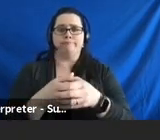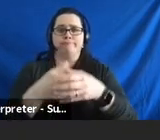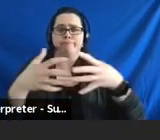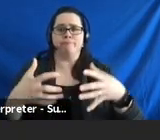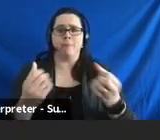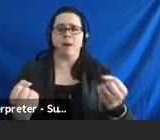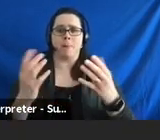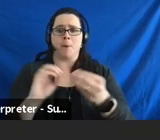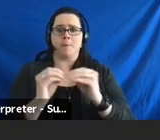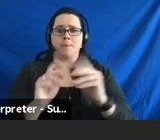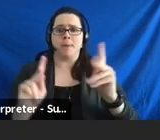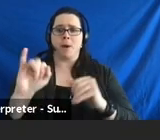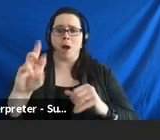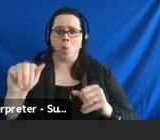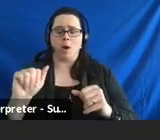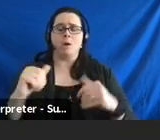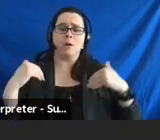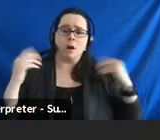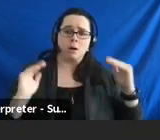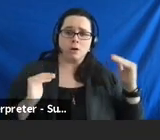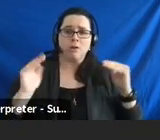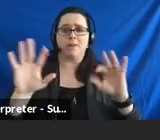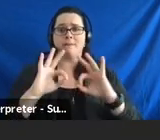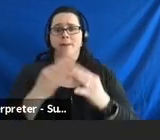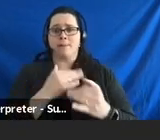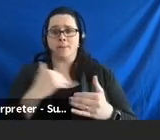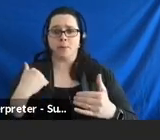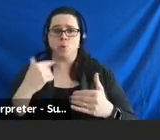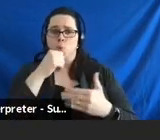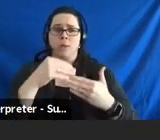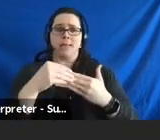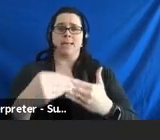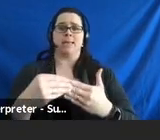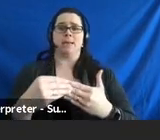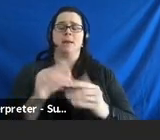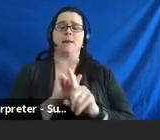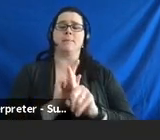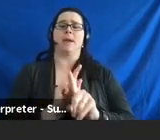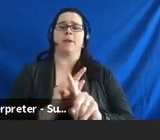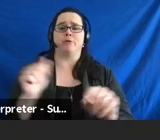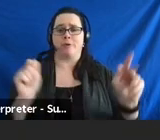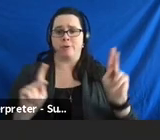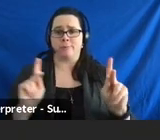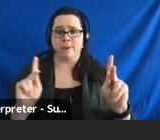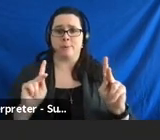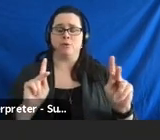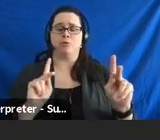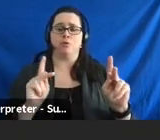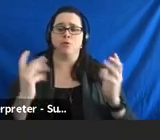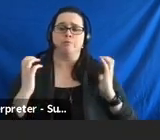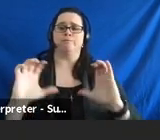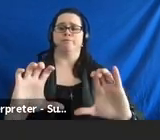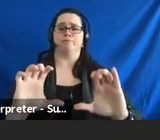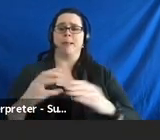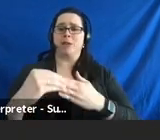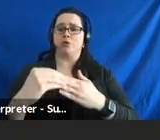disabilities, including young adults and their family members who lead and mentor others to take on leadership